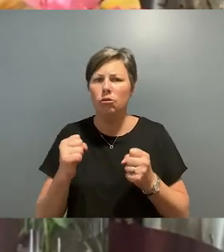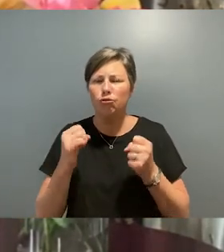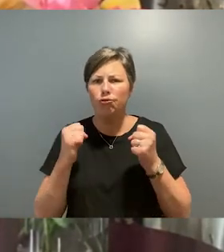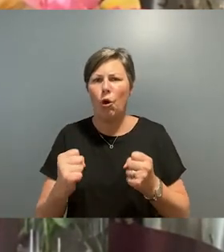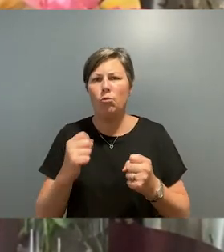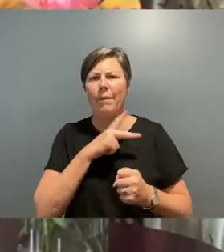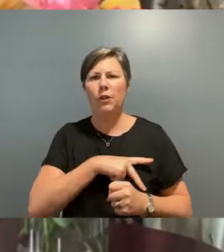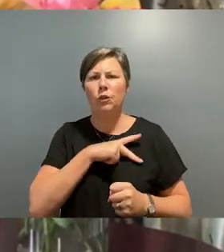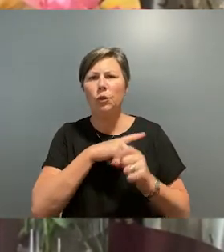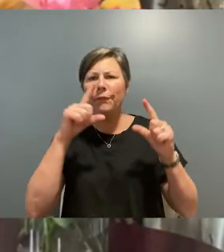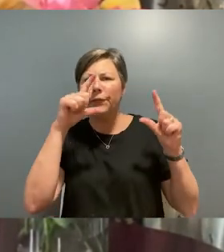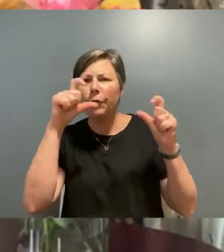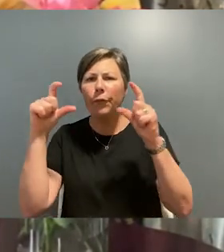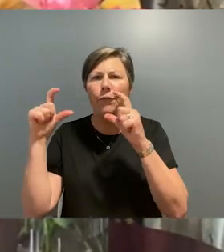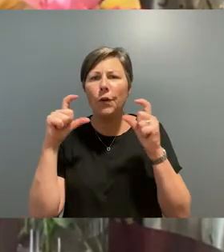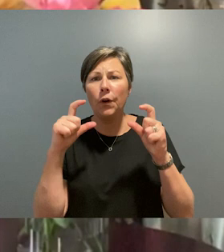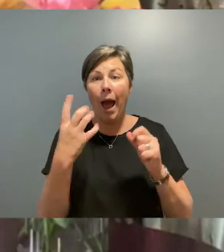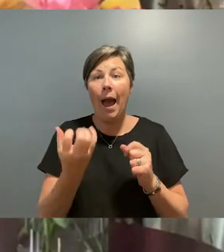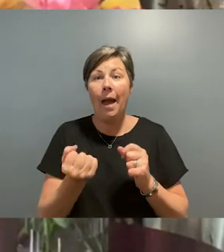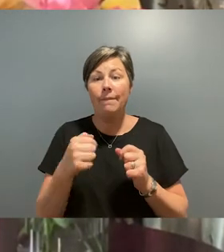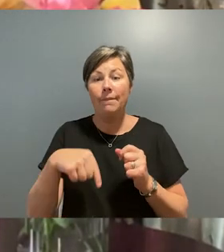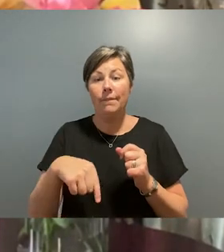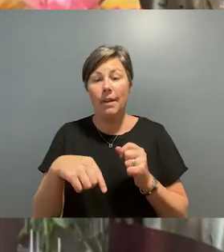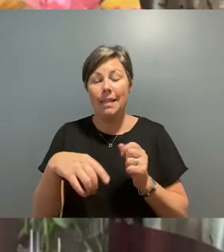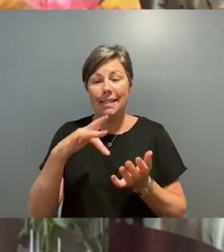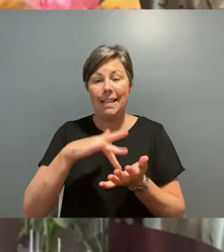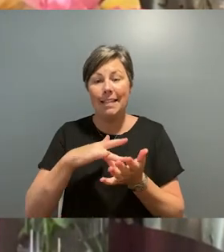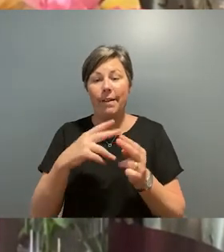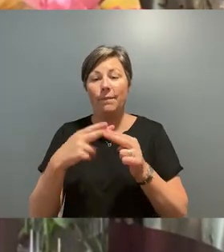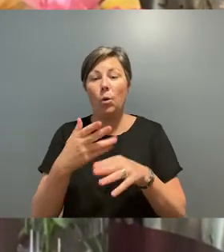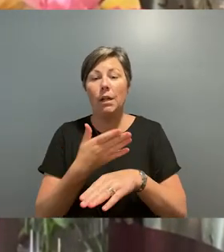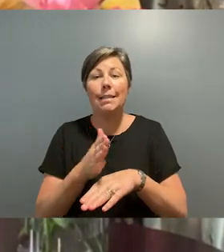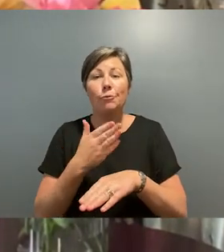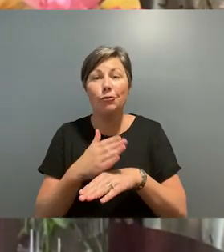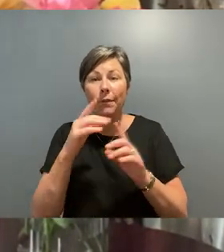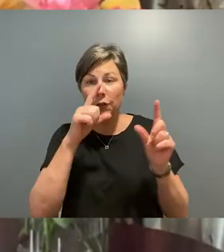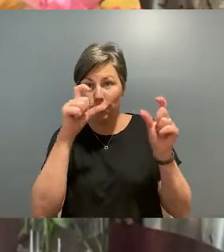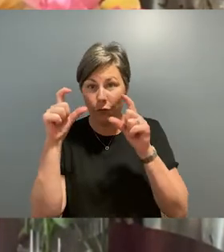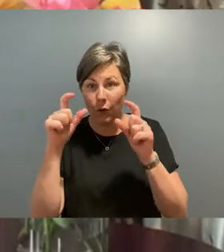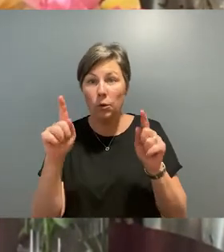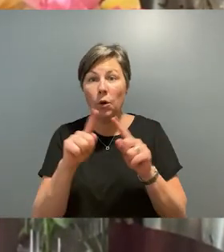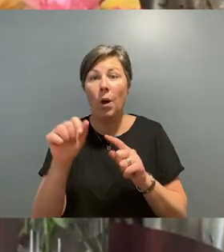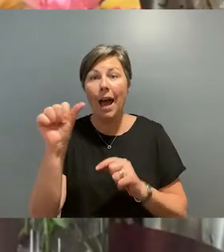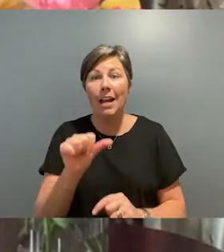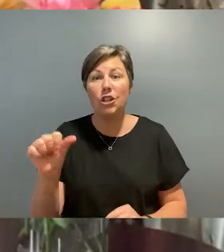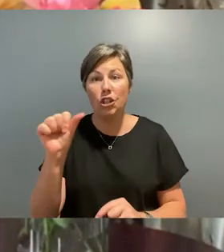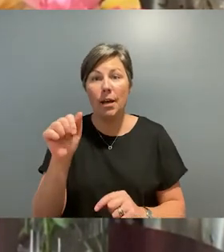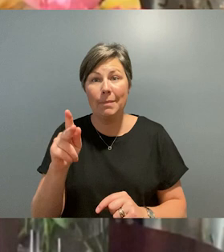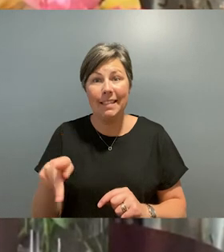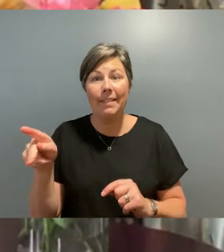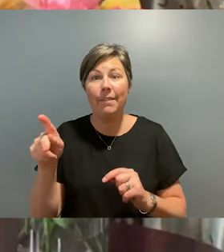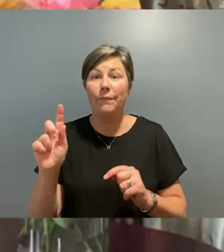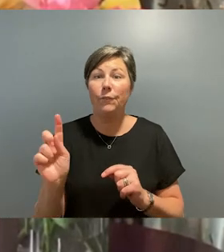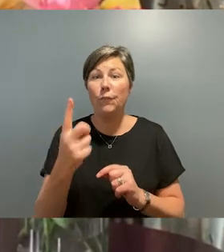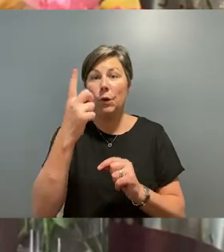community. Melbourne's home to the acclaimed Centre for Contemporary Photography and to Asia-Pacific's first master's